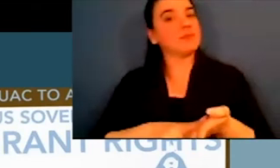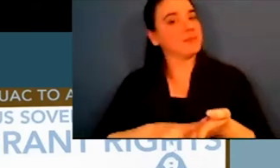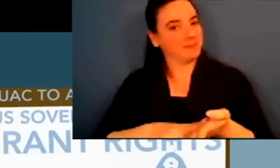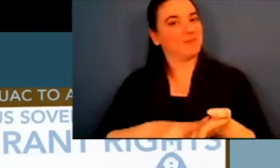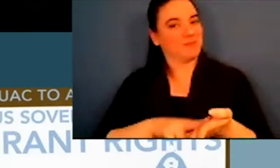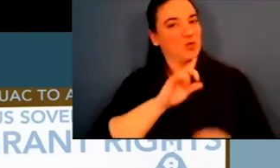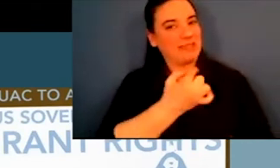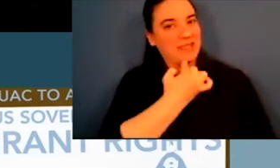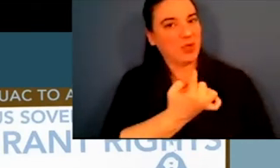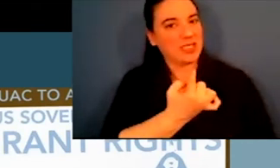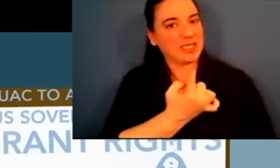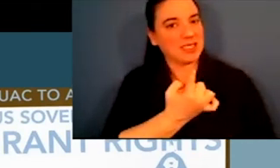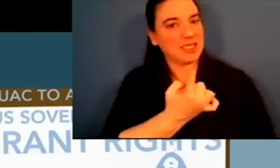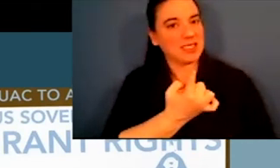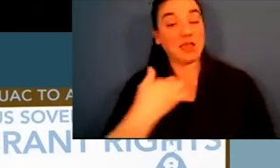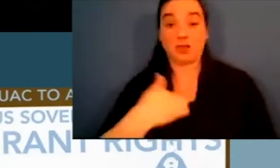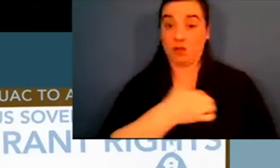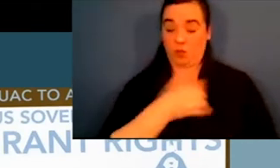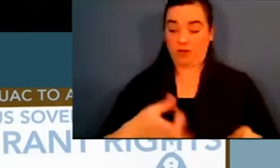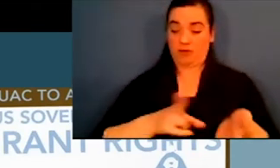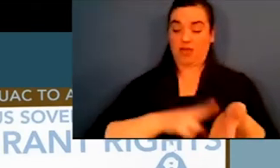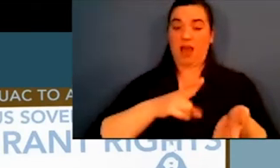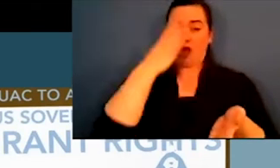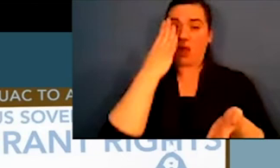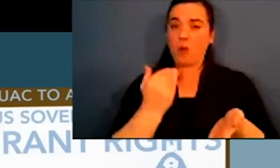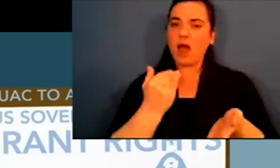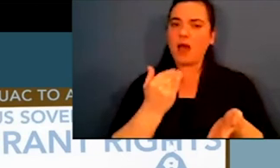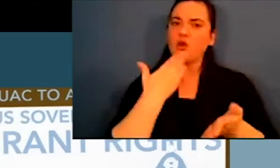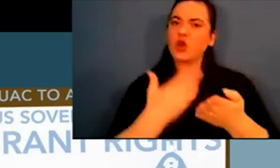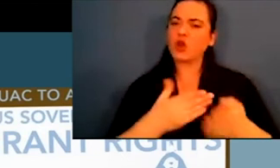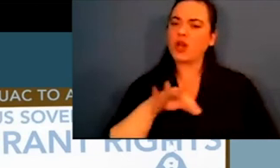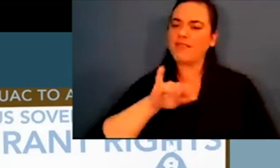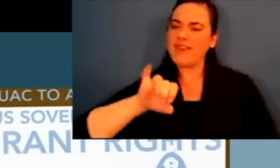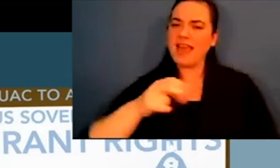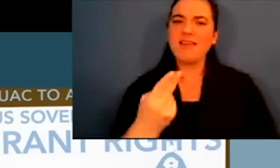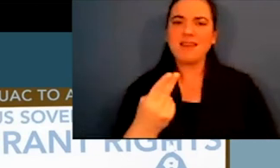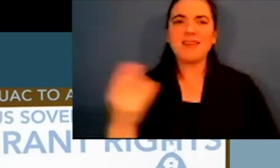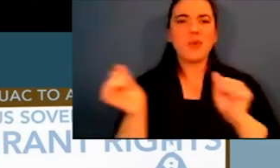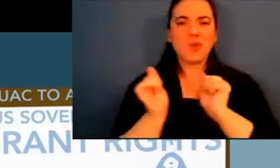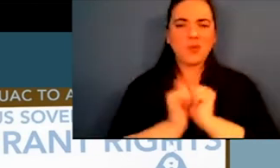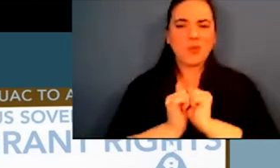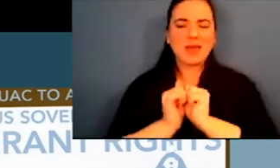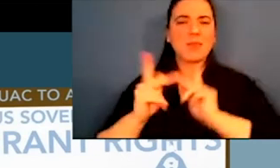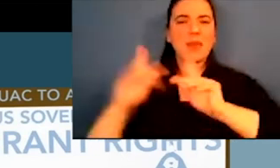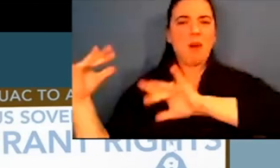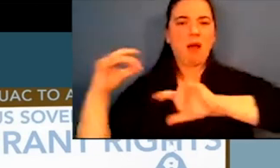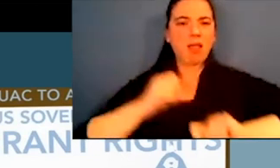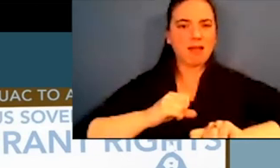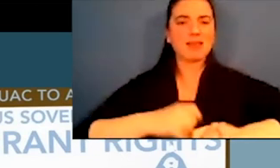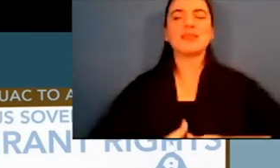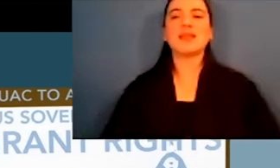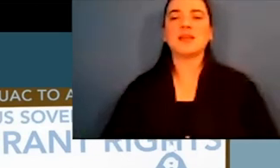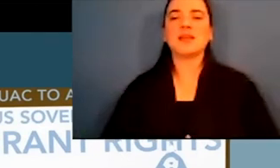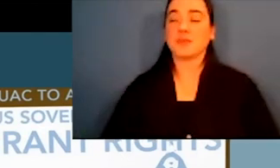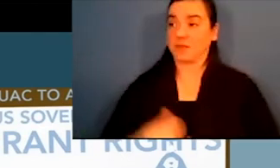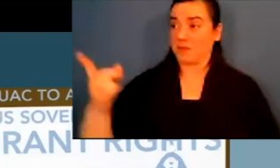So when you hear us talk about trust and treaty responsibilities, we take that very seriously. You know, we signed those as an